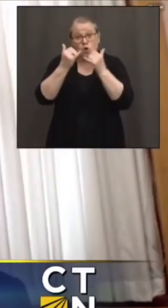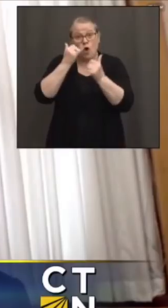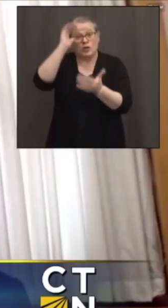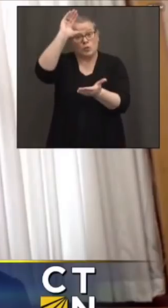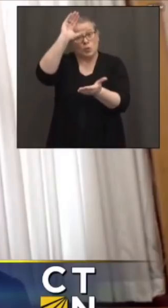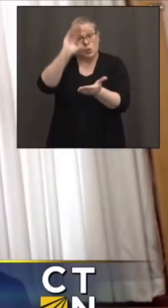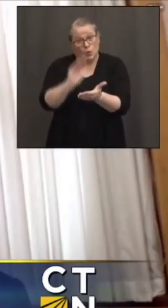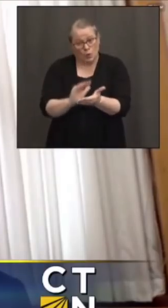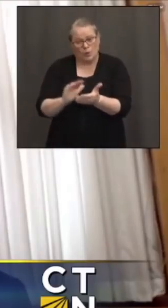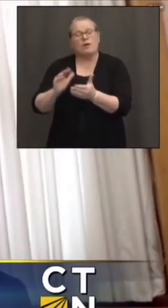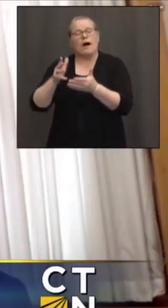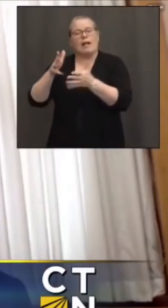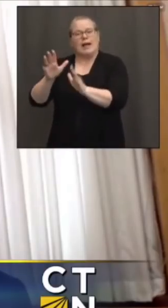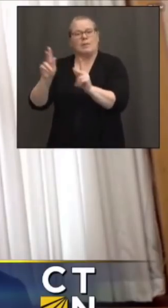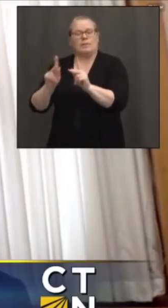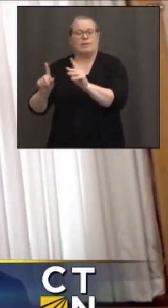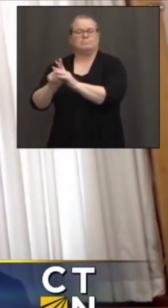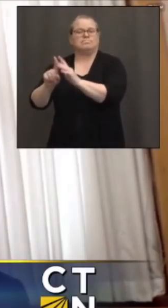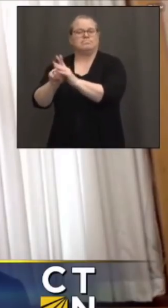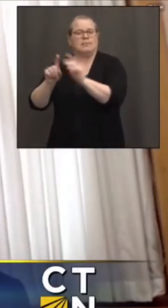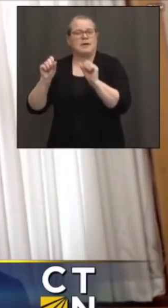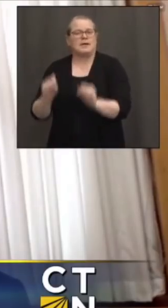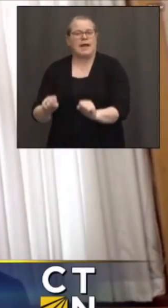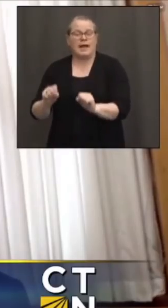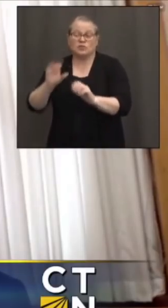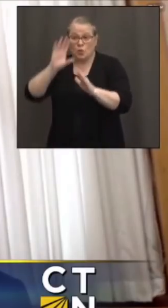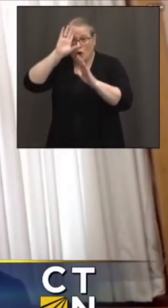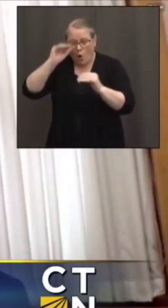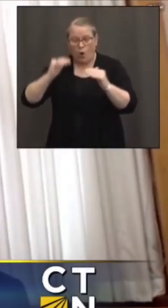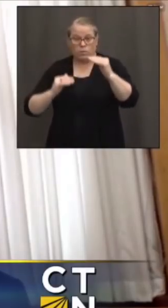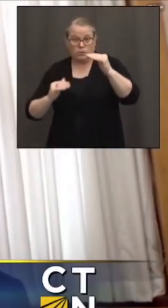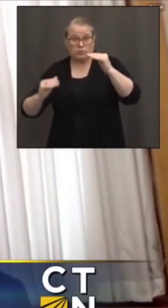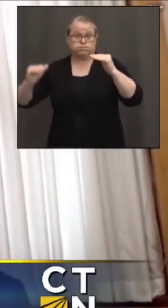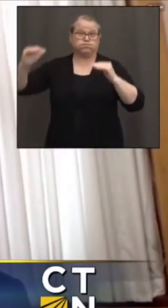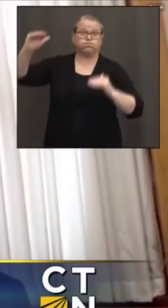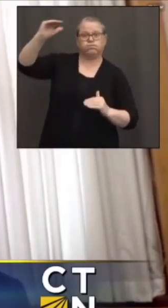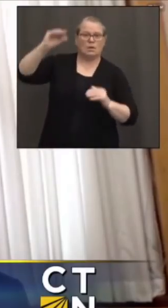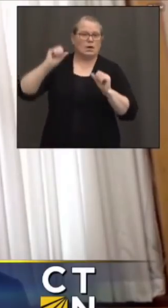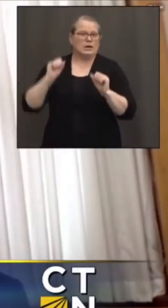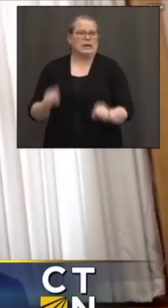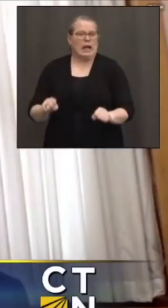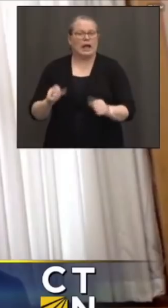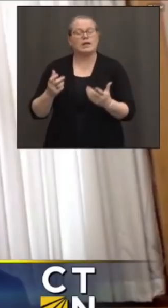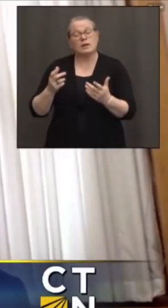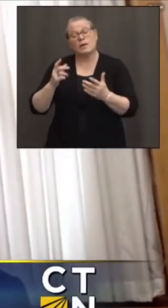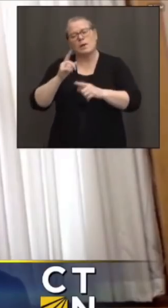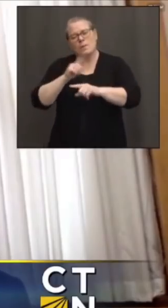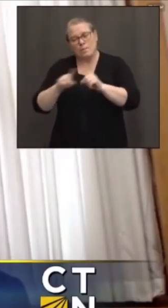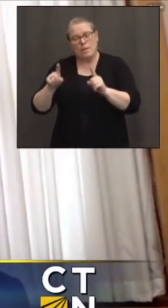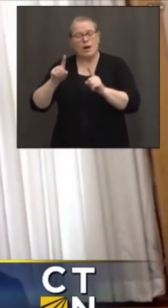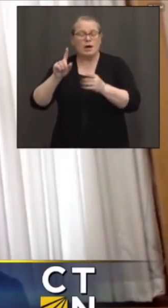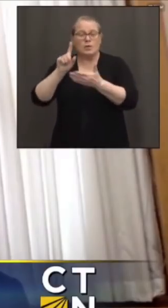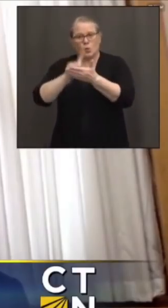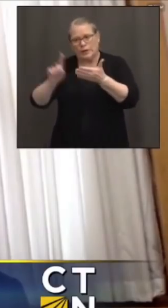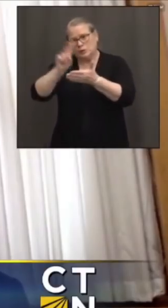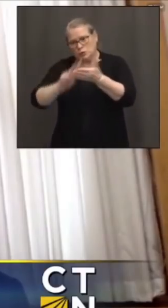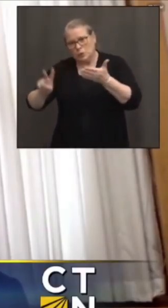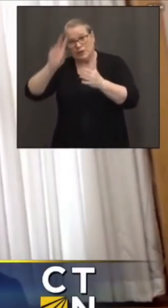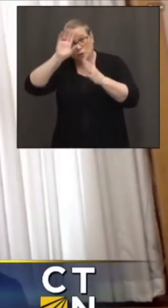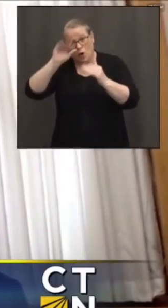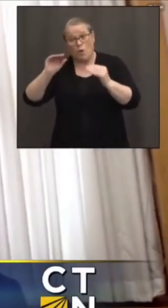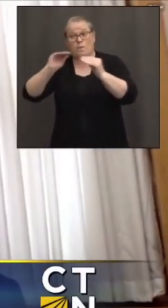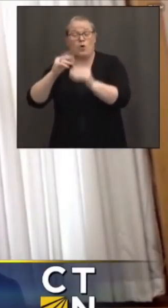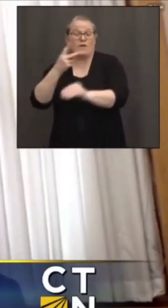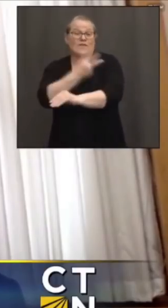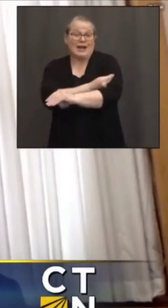again, we're going to continue to push every avenue. You know, we're going to be in a position, again, in a week or two here where, you know, there's going to be more vaccine available